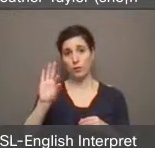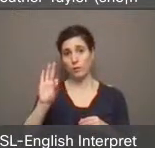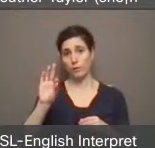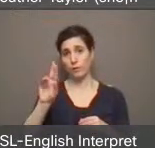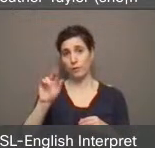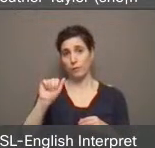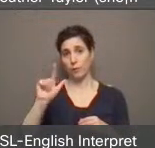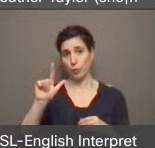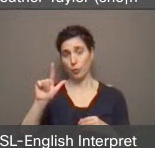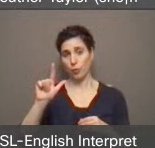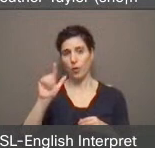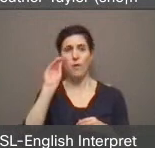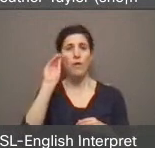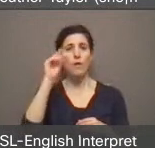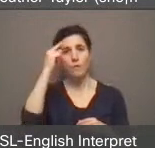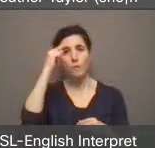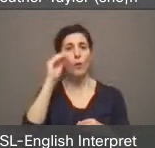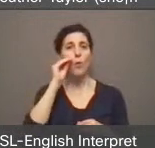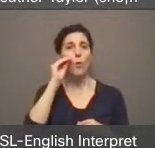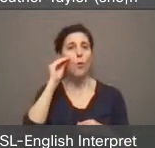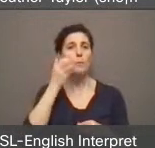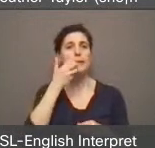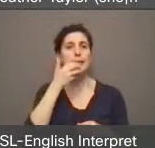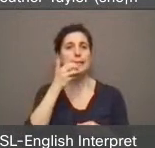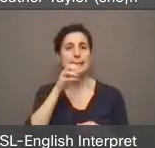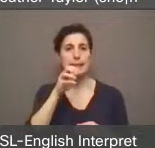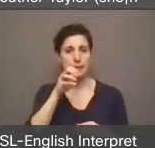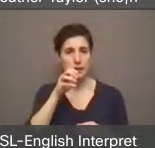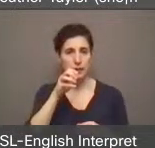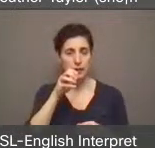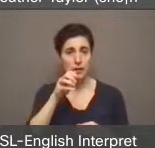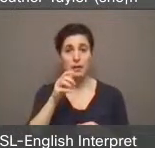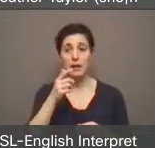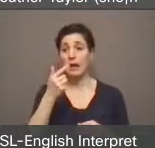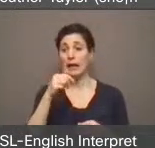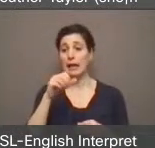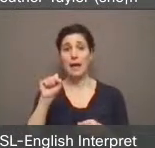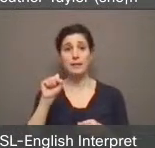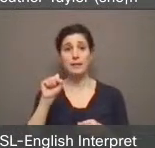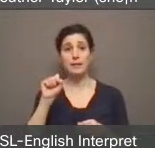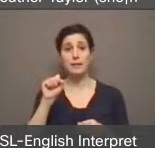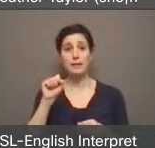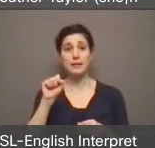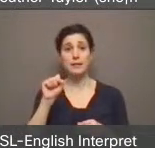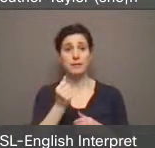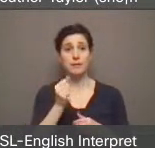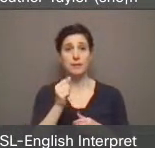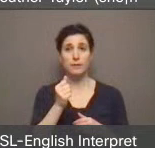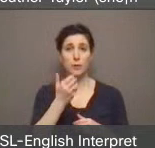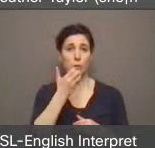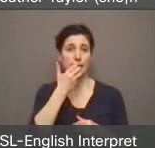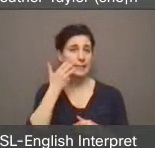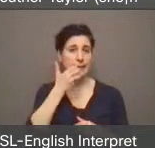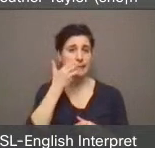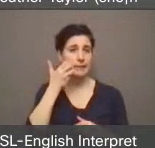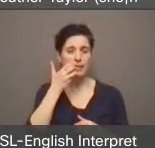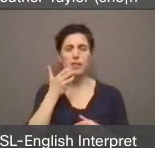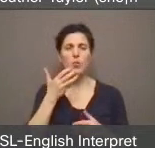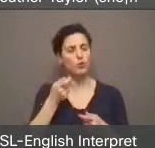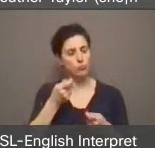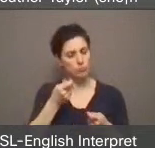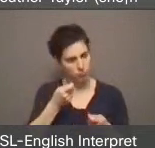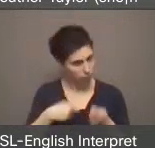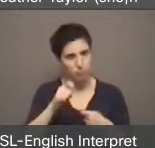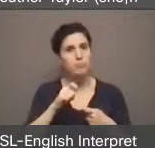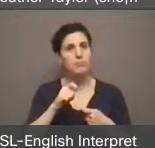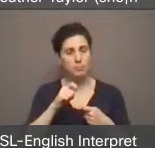decided it was time for us to replace our gas furnace with something more future friendly. We wanted to do our bit for the climate emergency and